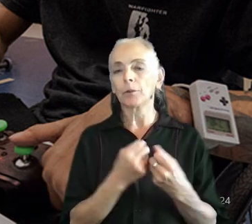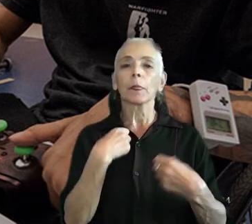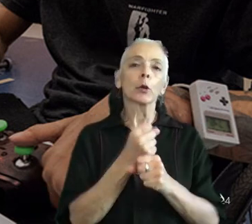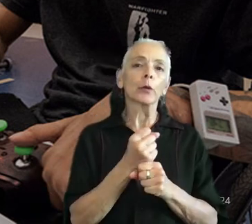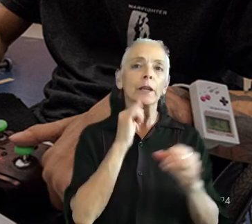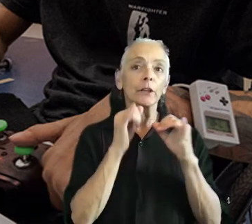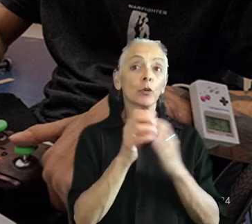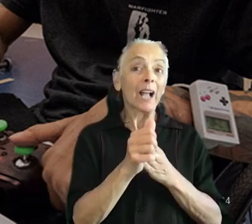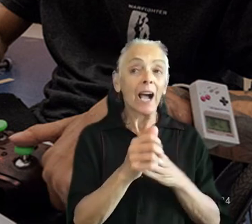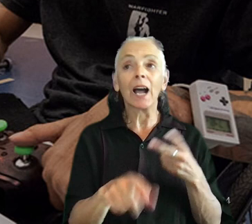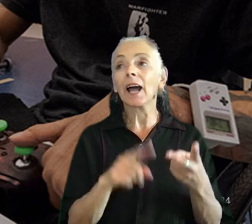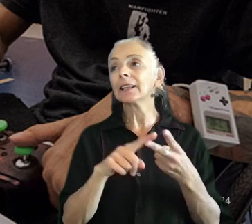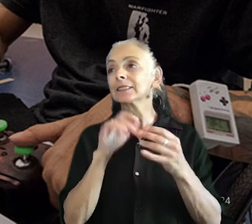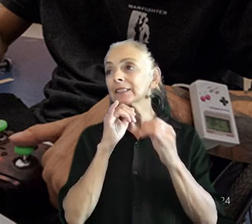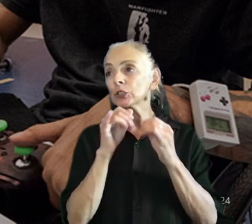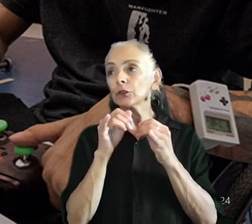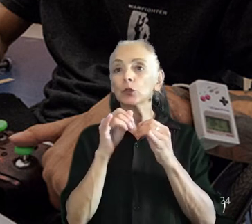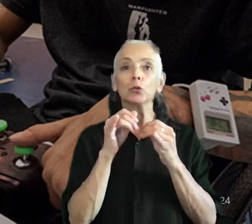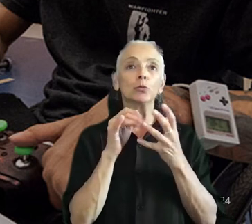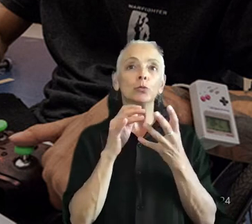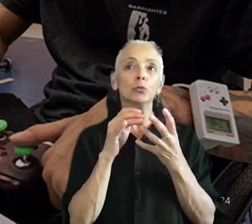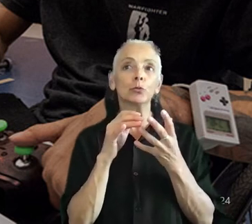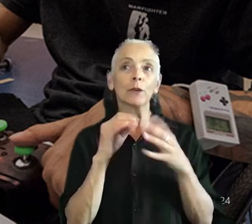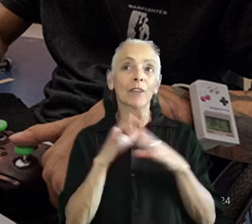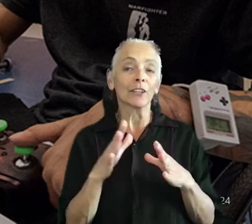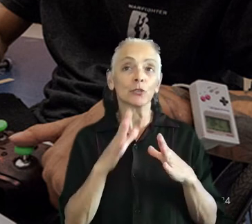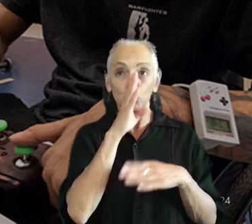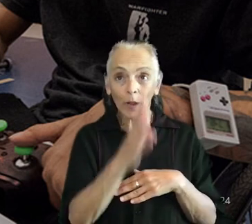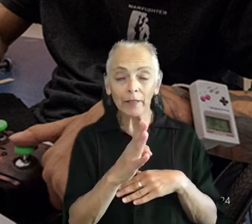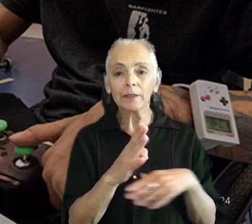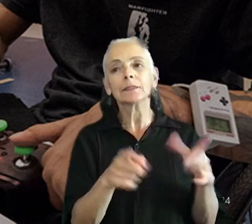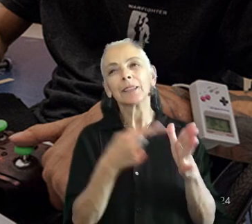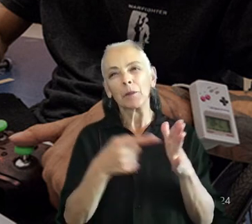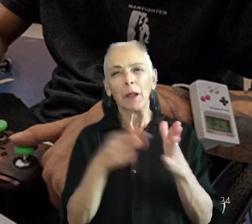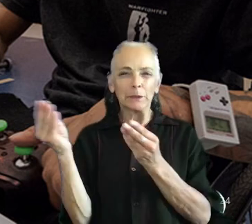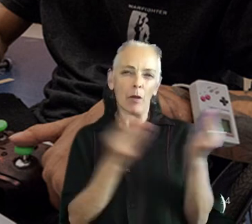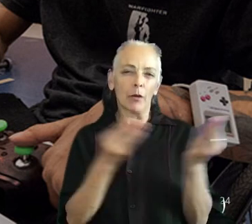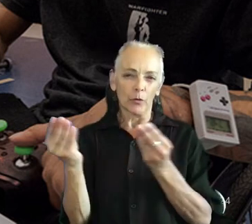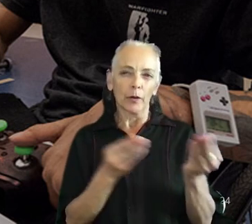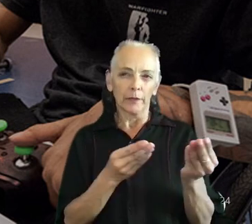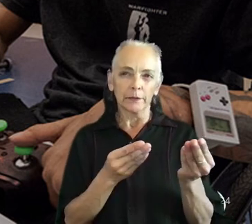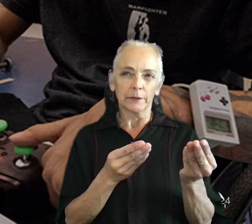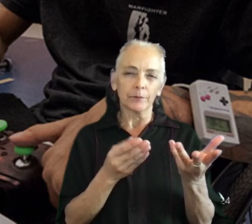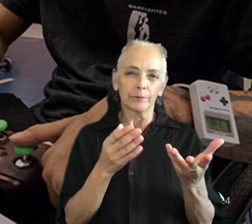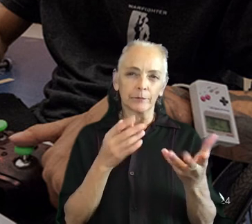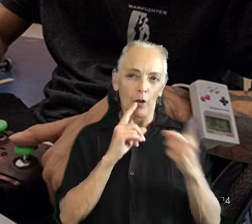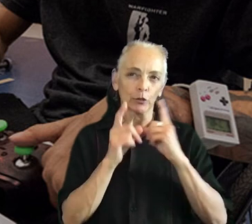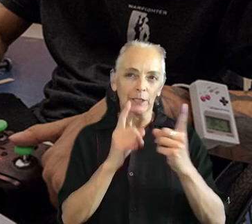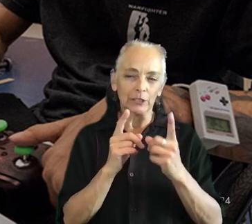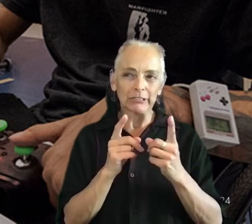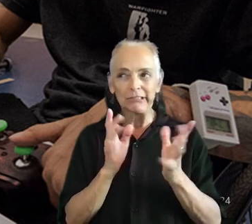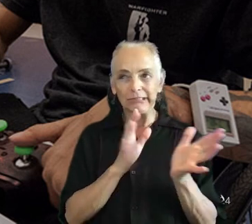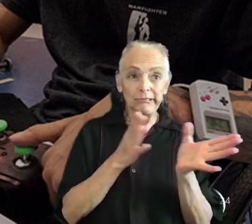interviewing the advisors directly, and sometimes needing to, you know, moderate the conversation itself and kind of nudge them back